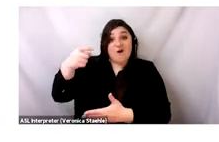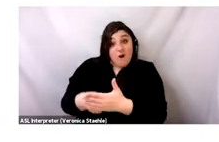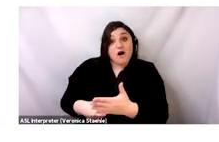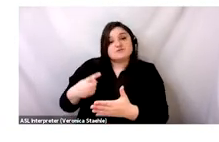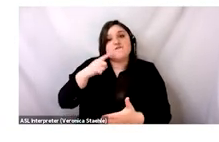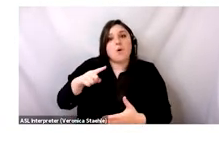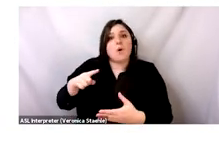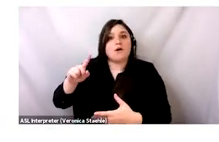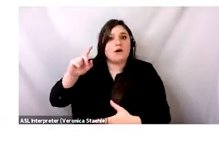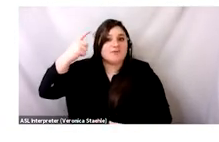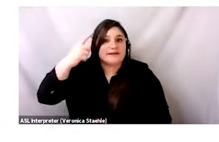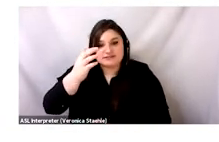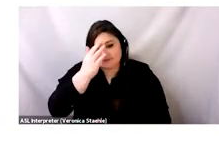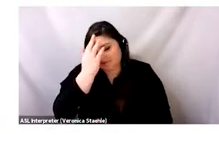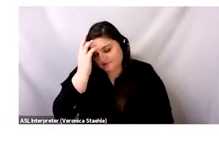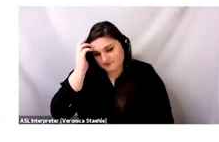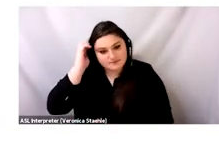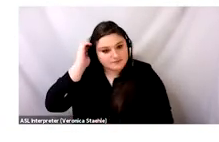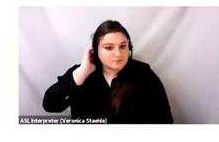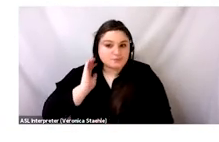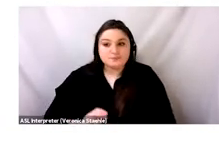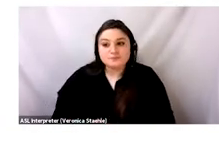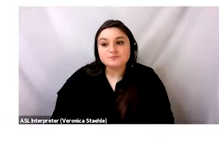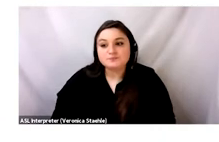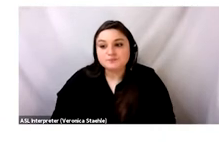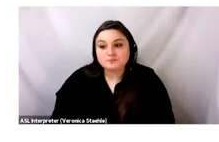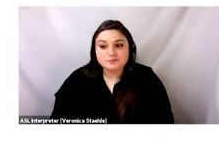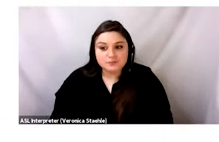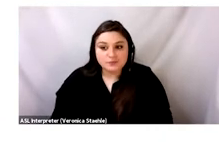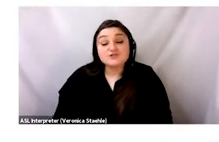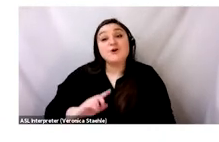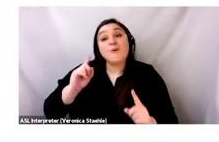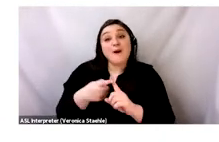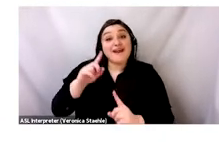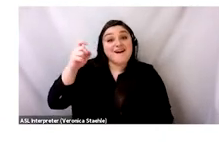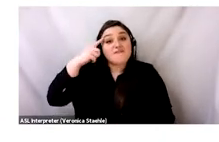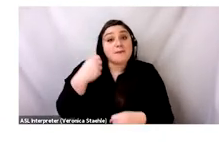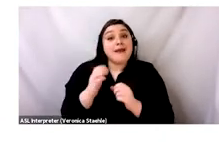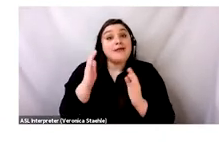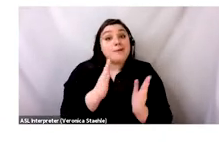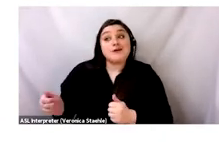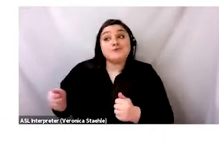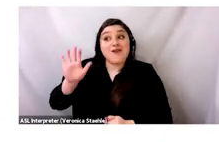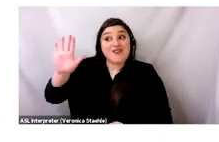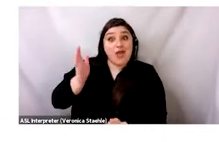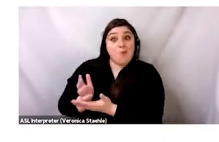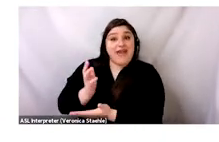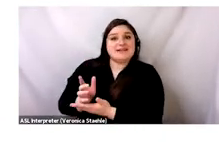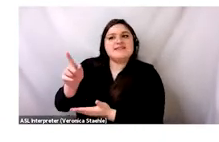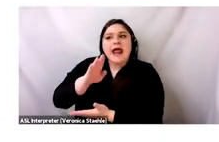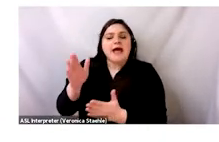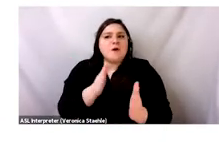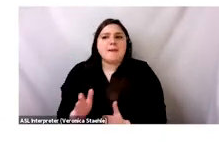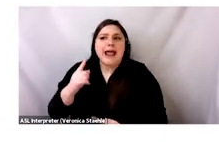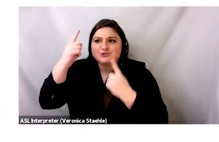administrators in low-income countries. Pone was financed by the World Bank, and when they were making plans, they didn't account for foreign waste,